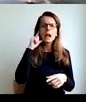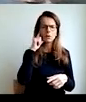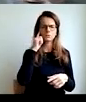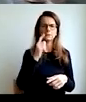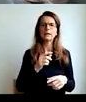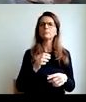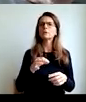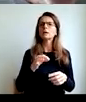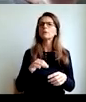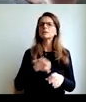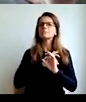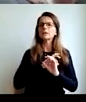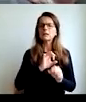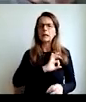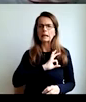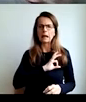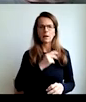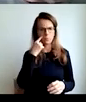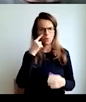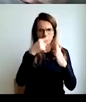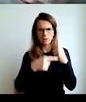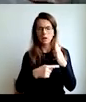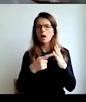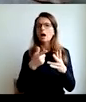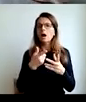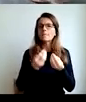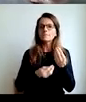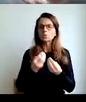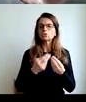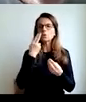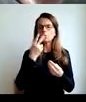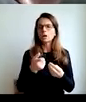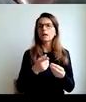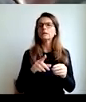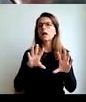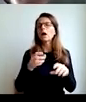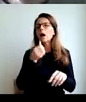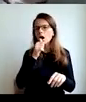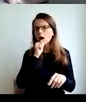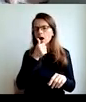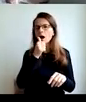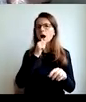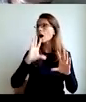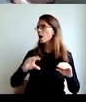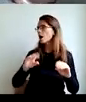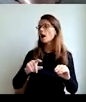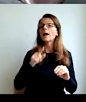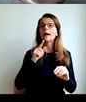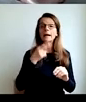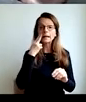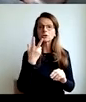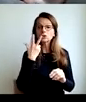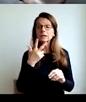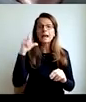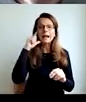to be a man, three main scenes for men are lust, gluttony and